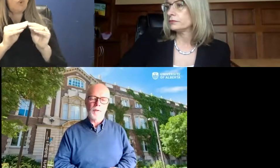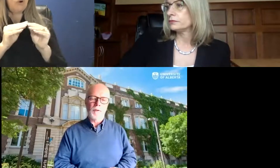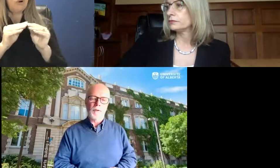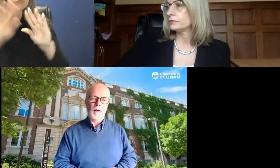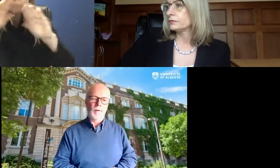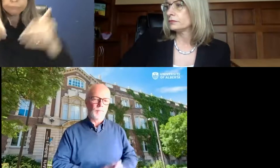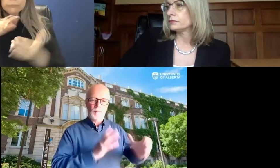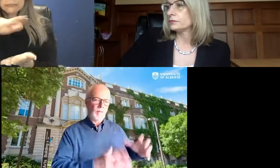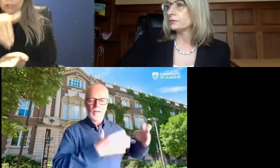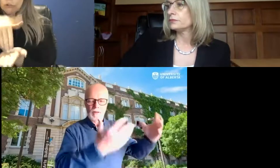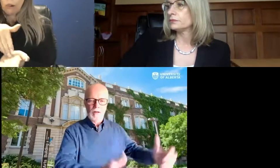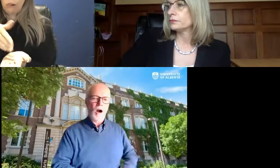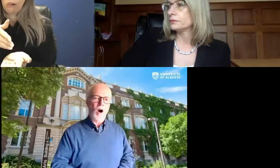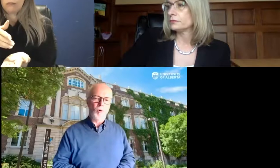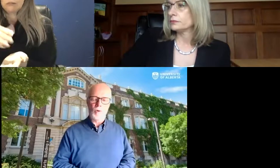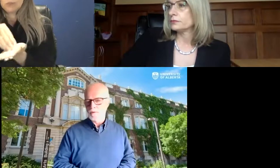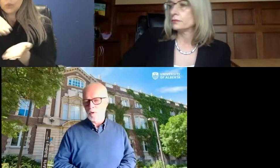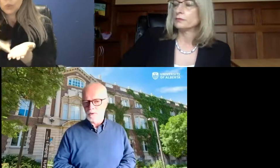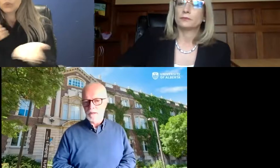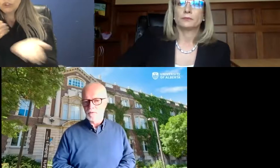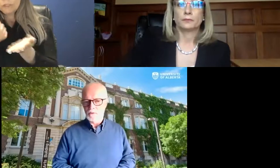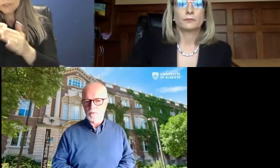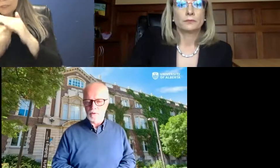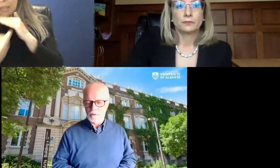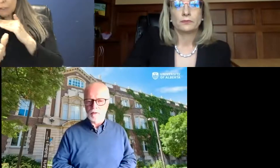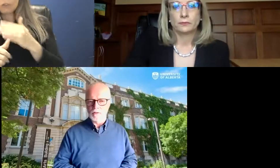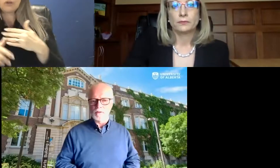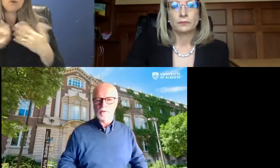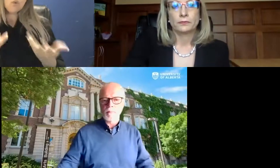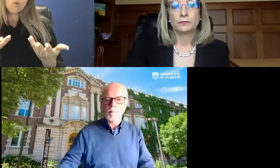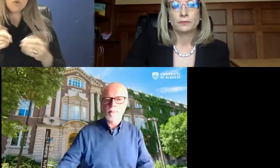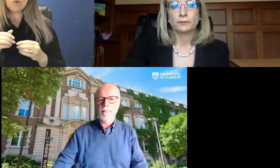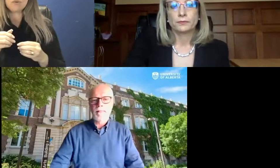things in the RO or the, the dean of student offices.